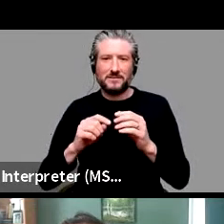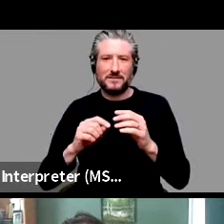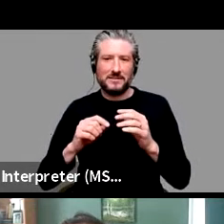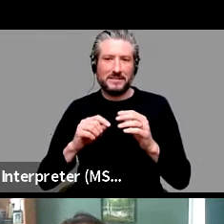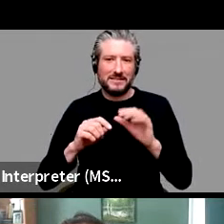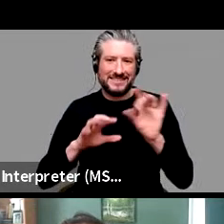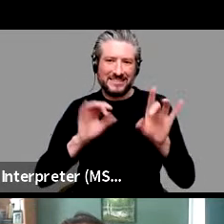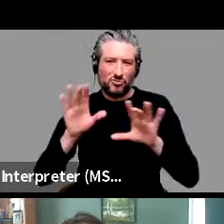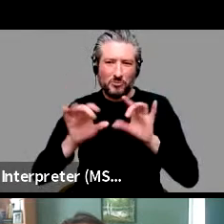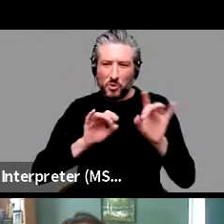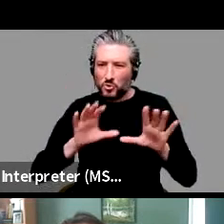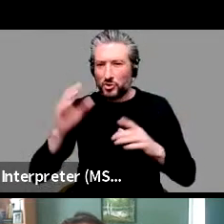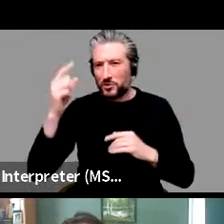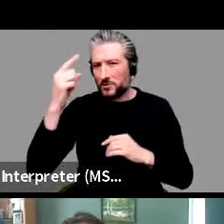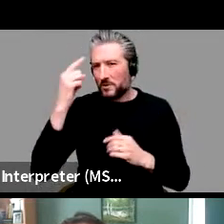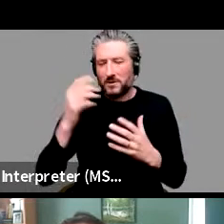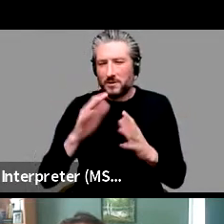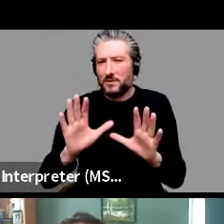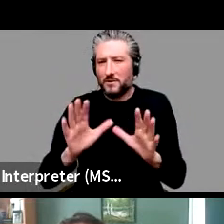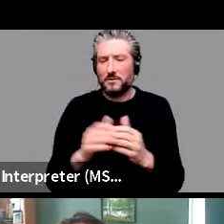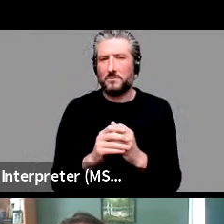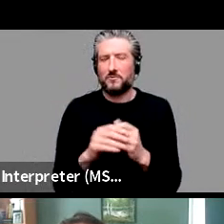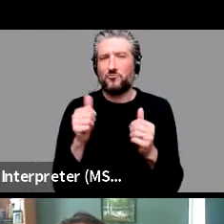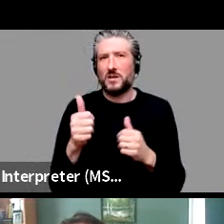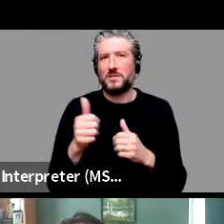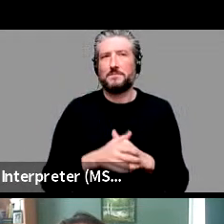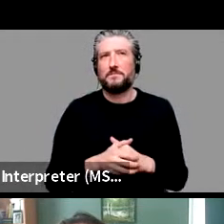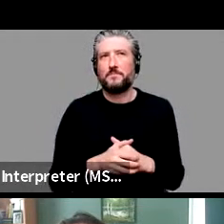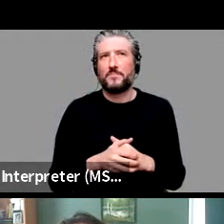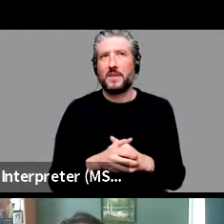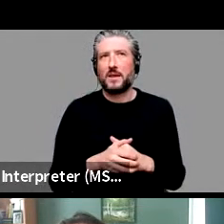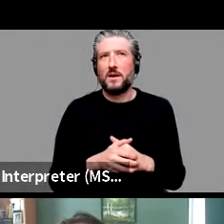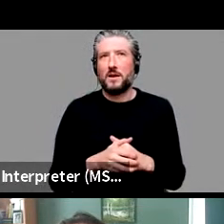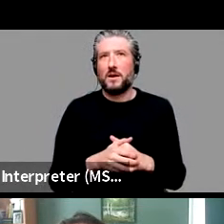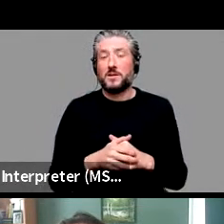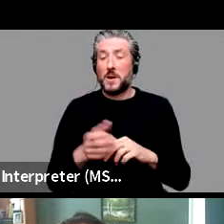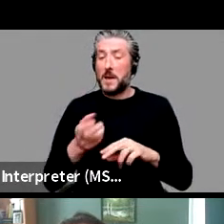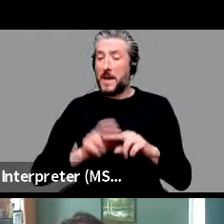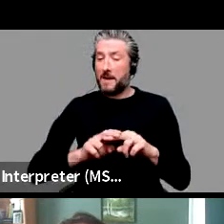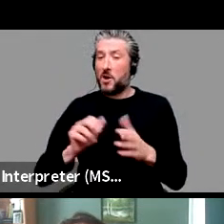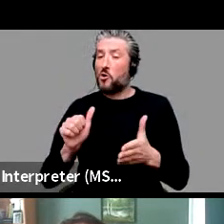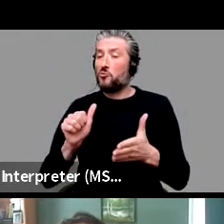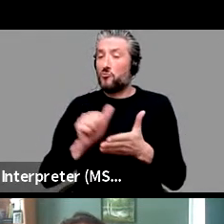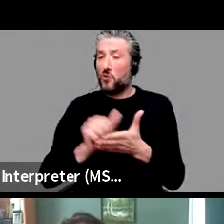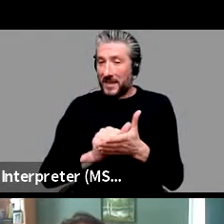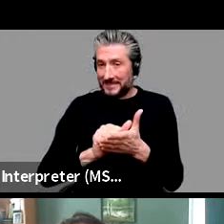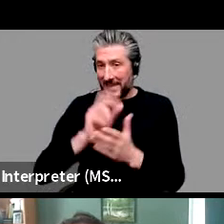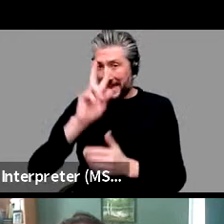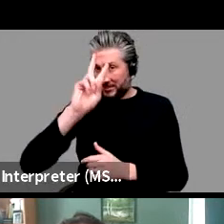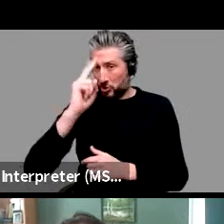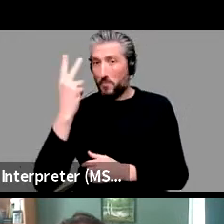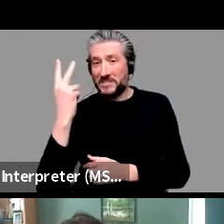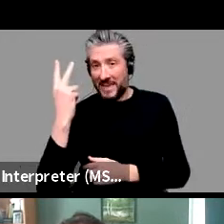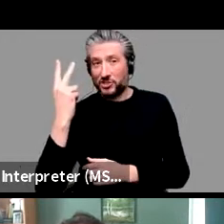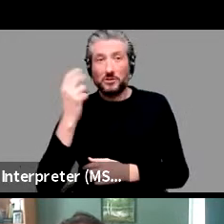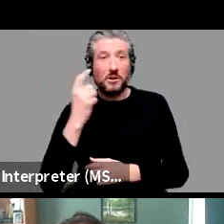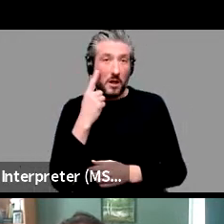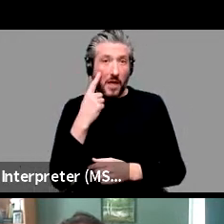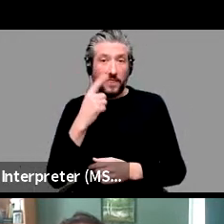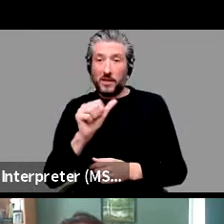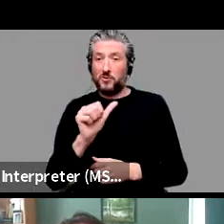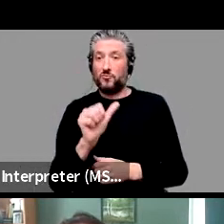explosions that people worry about. So with the right interpretation, I think that that's right. Like once you recognize